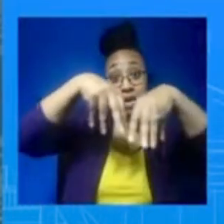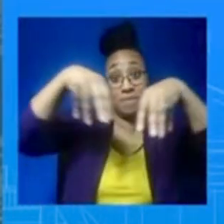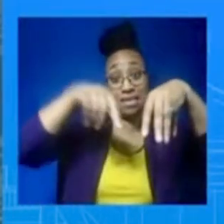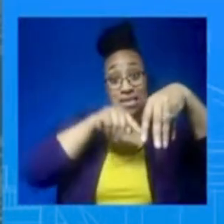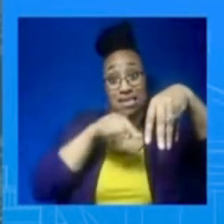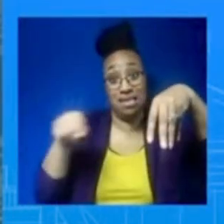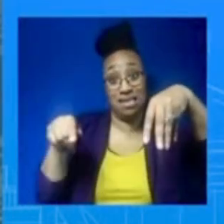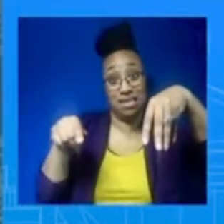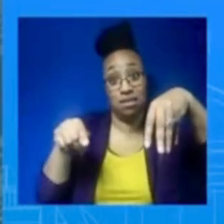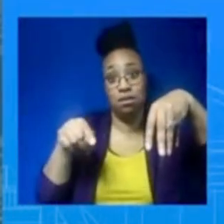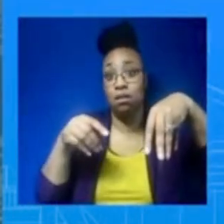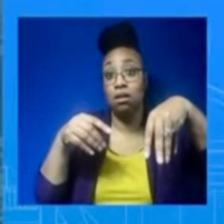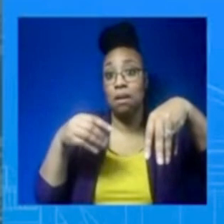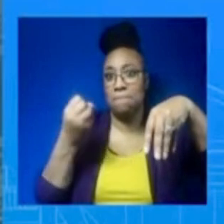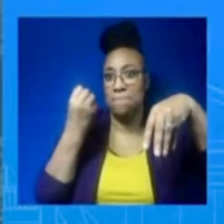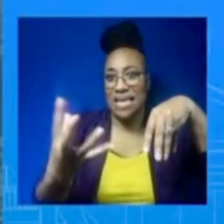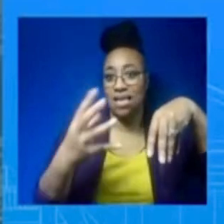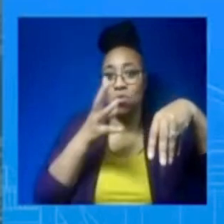President that truly